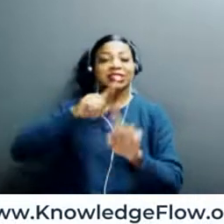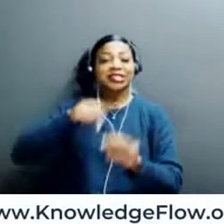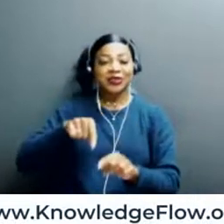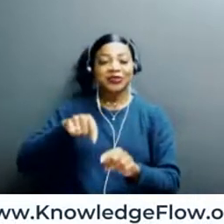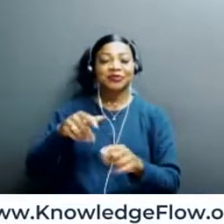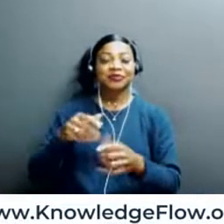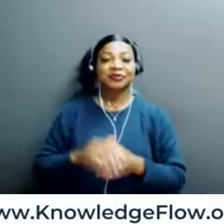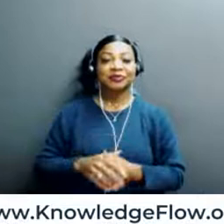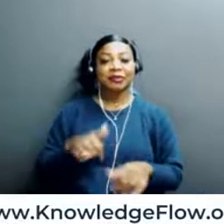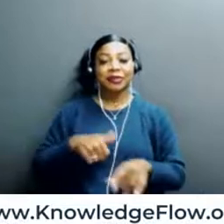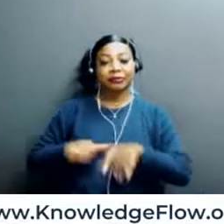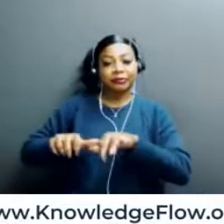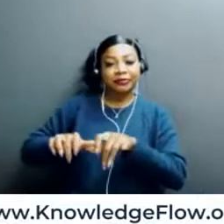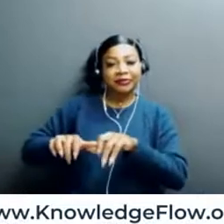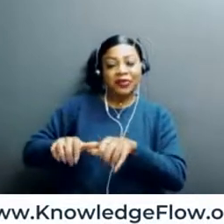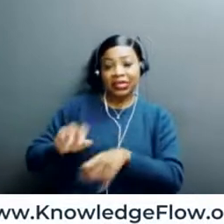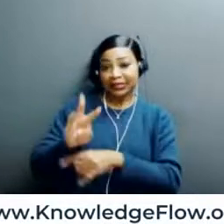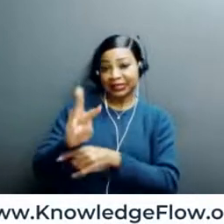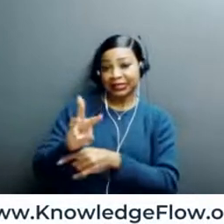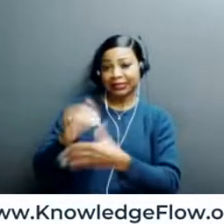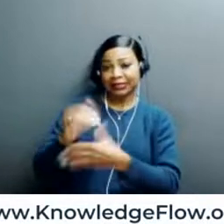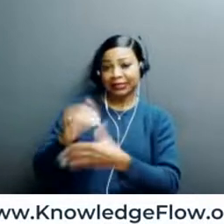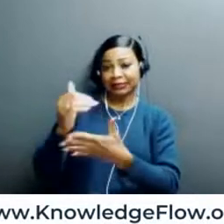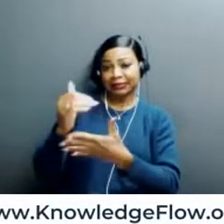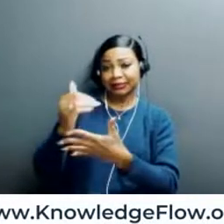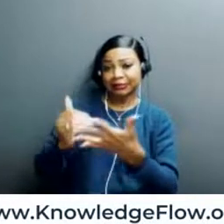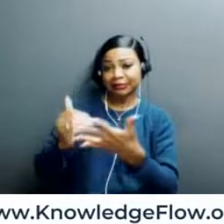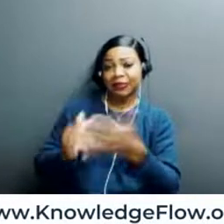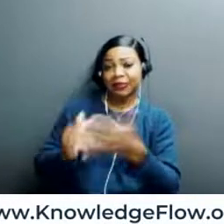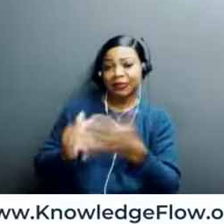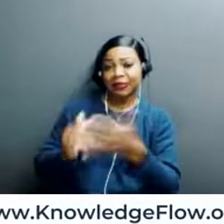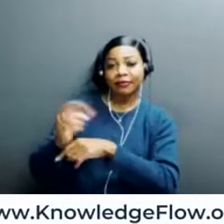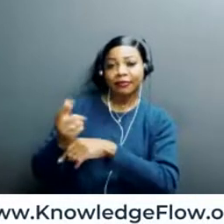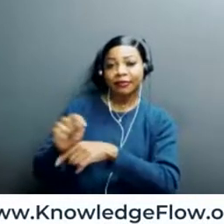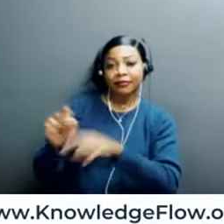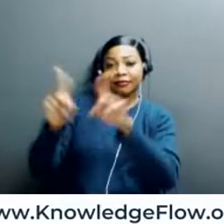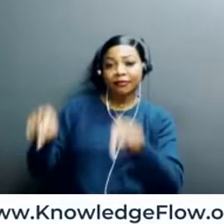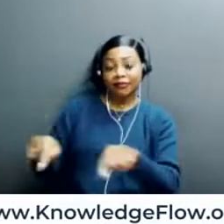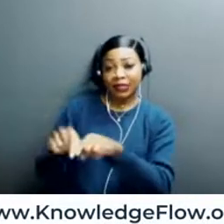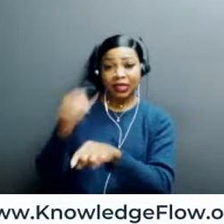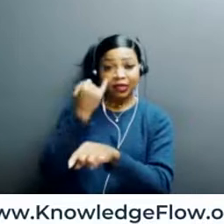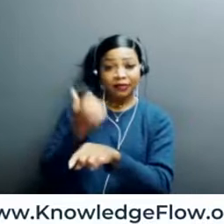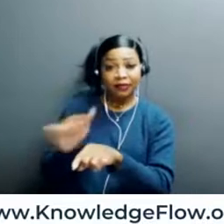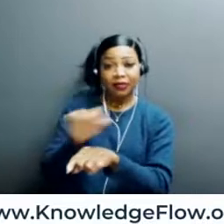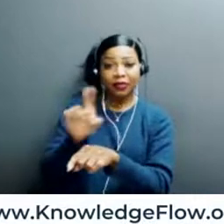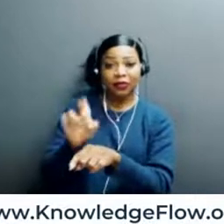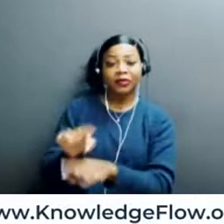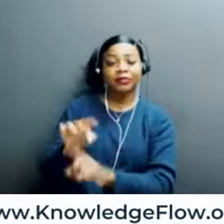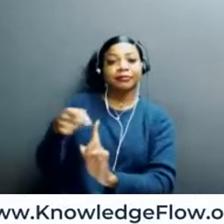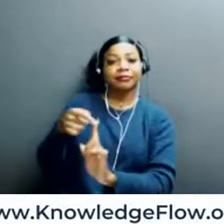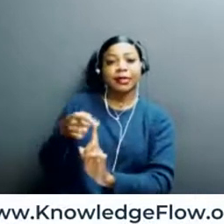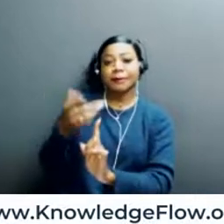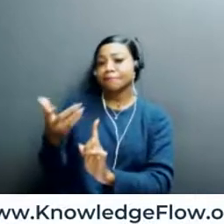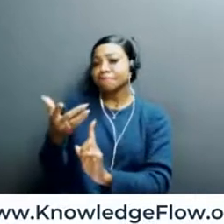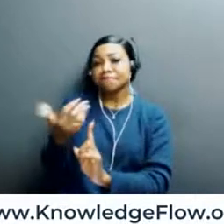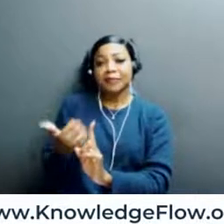I've typed those six advice in the chat box and I'm going to put them here. If anybody has any questions about some